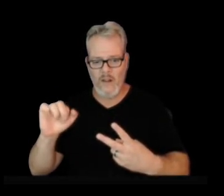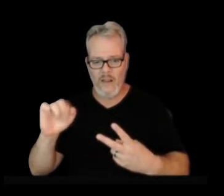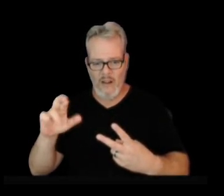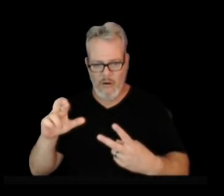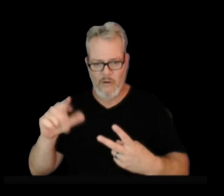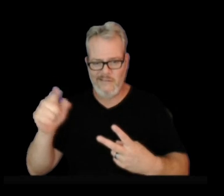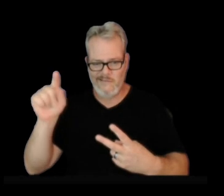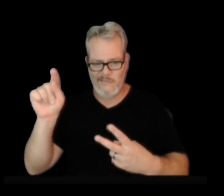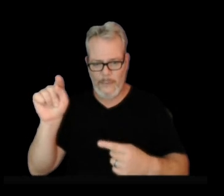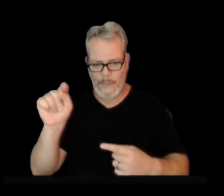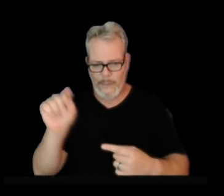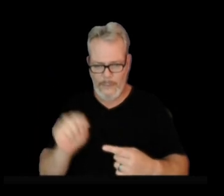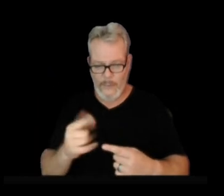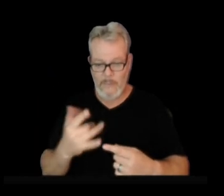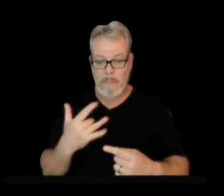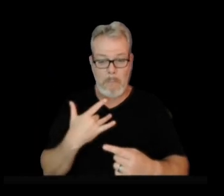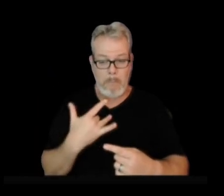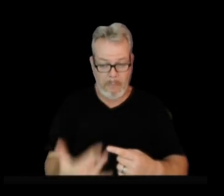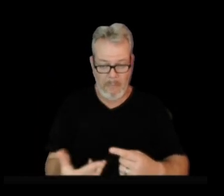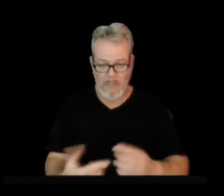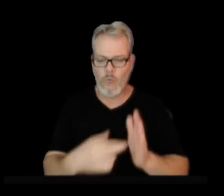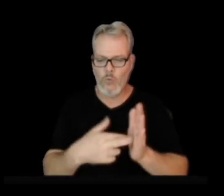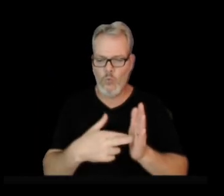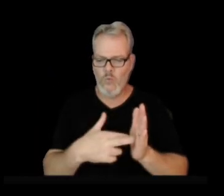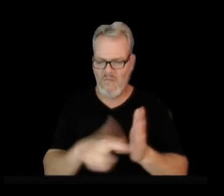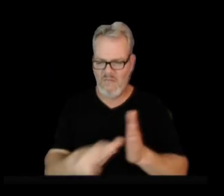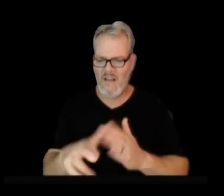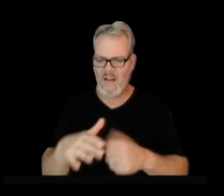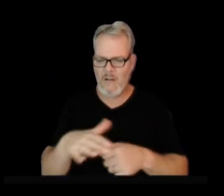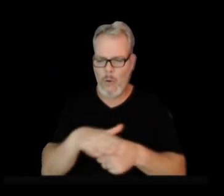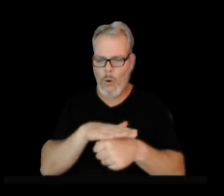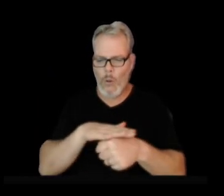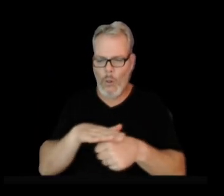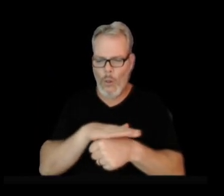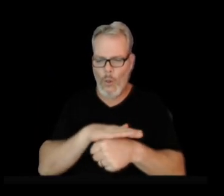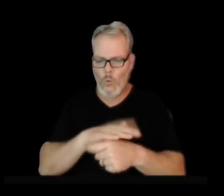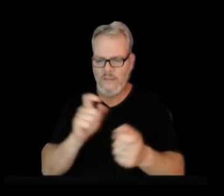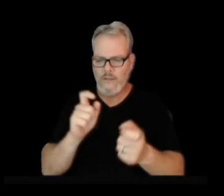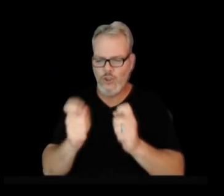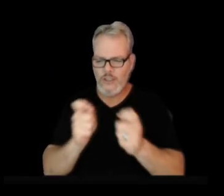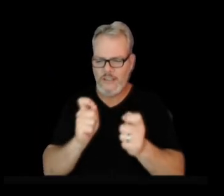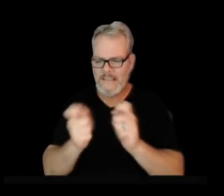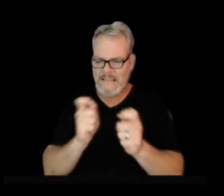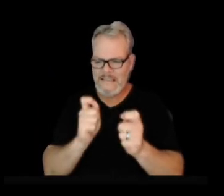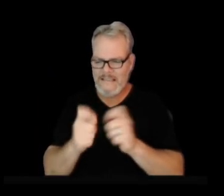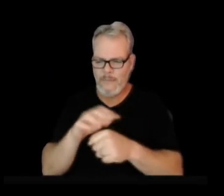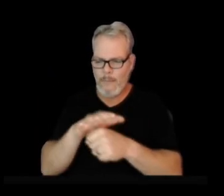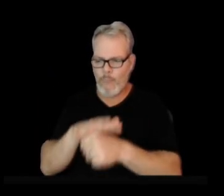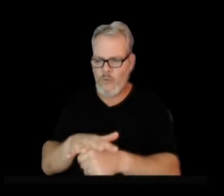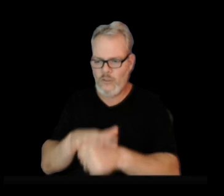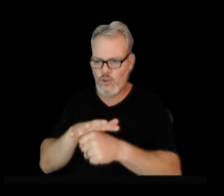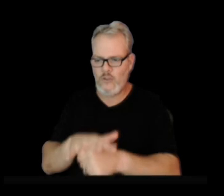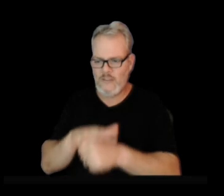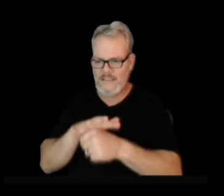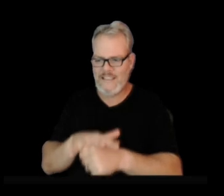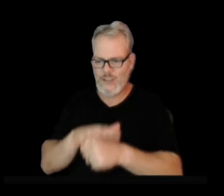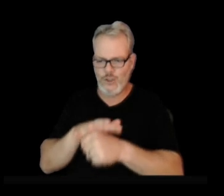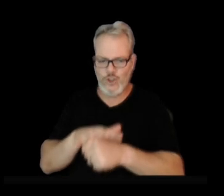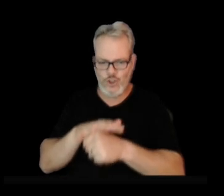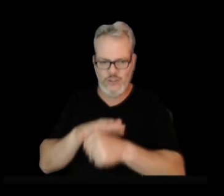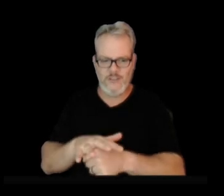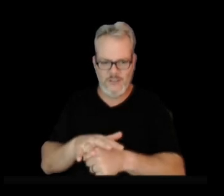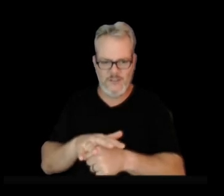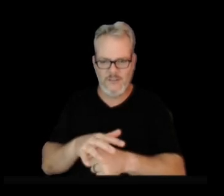likely reflect local adjustments due to changes in pressurization from the intrusion.